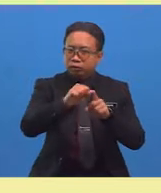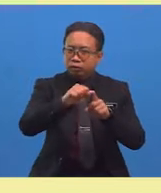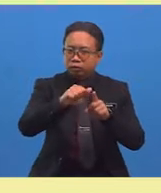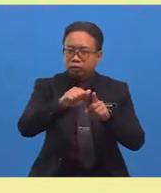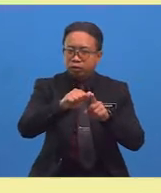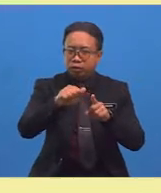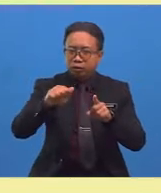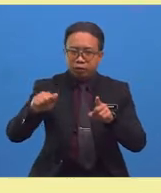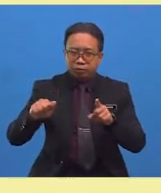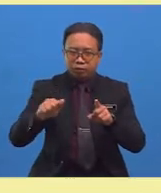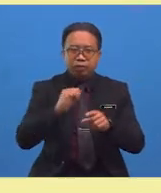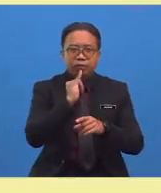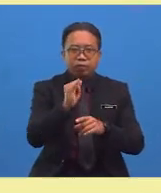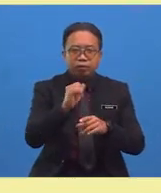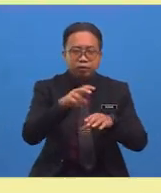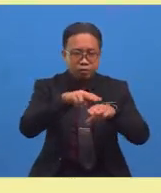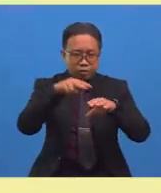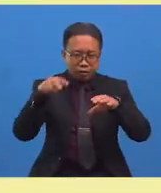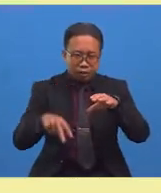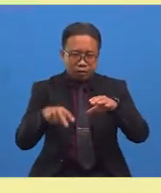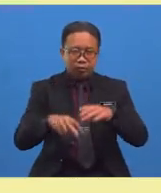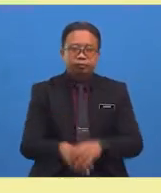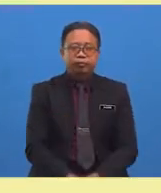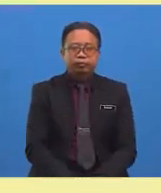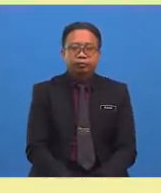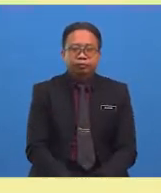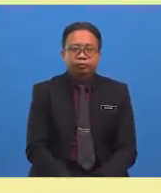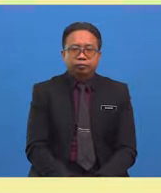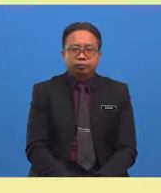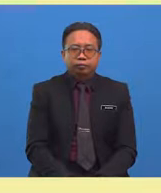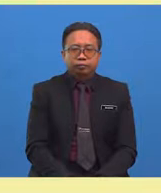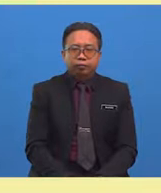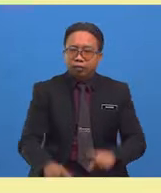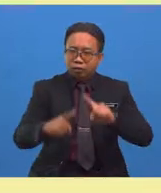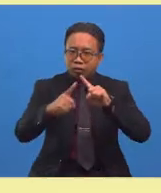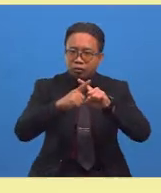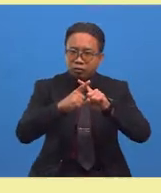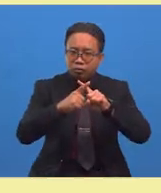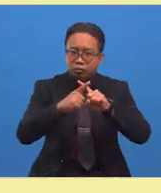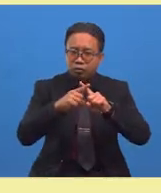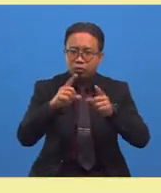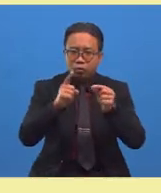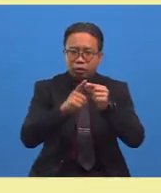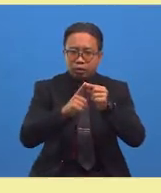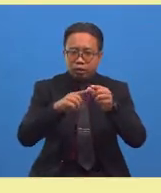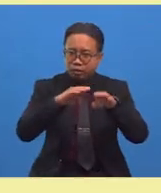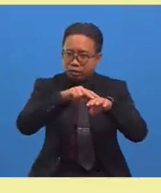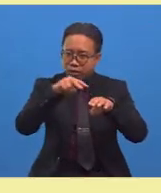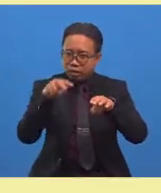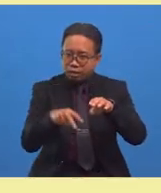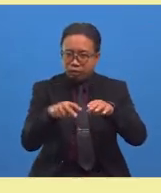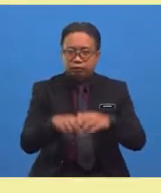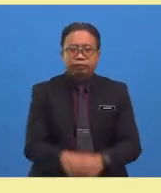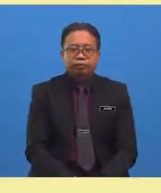Let's cross the word down. That is three crosses in a straight